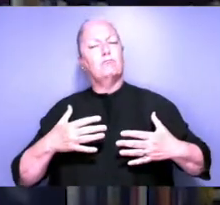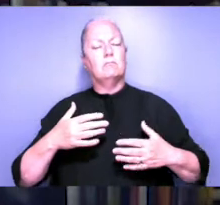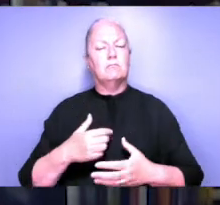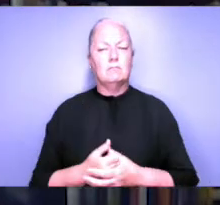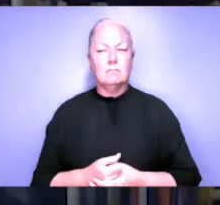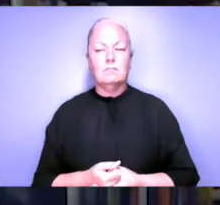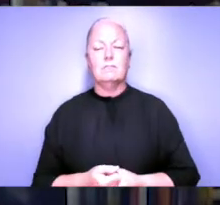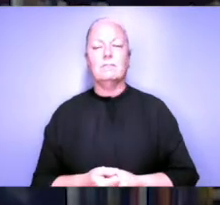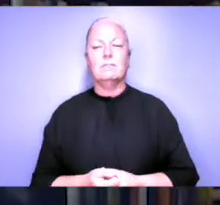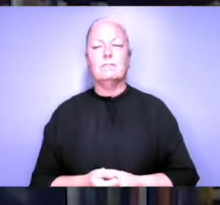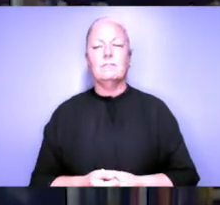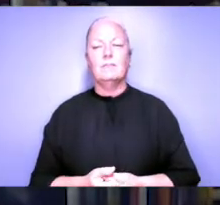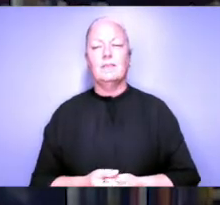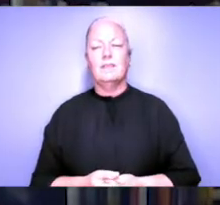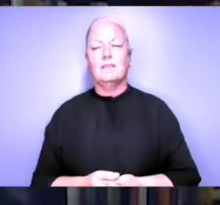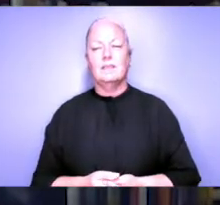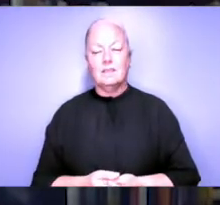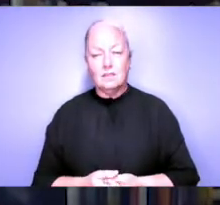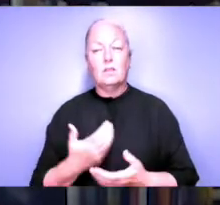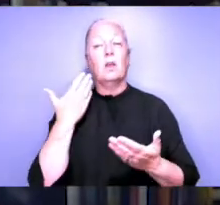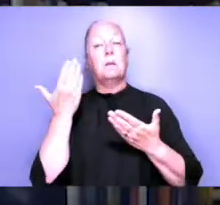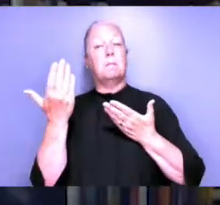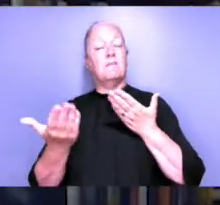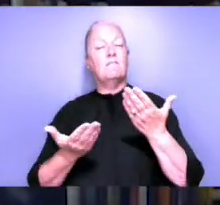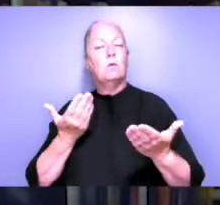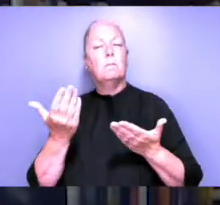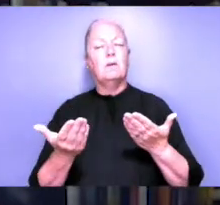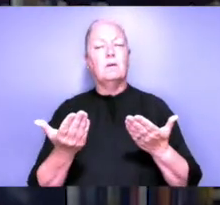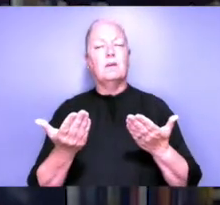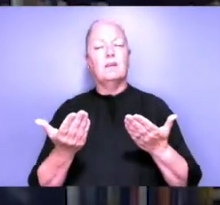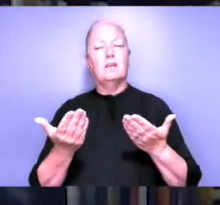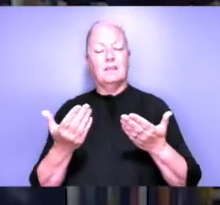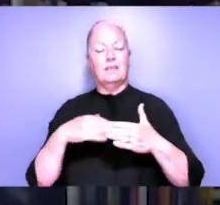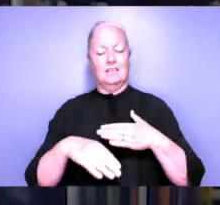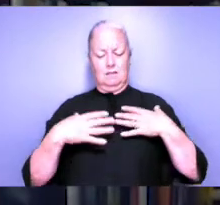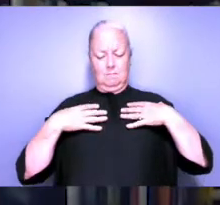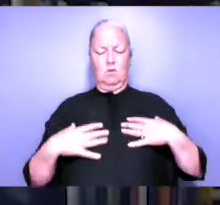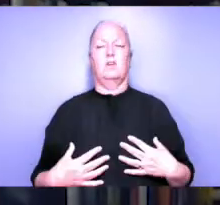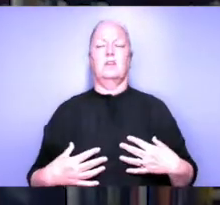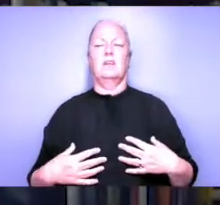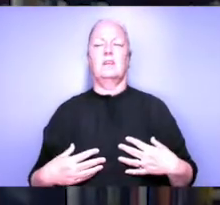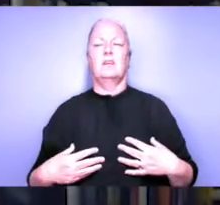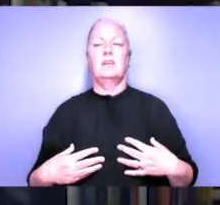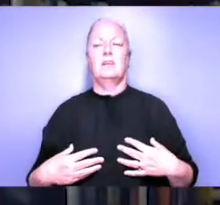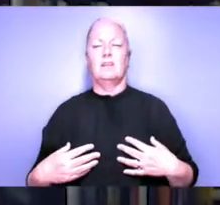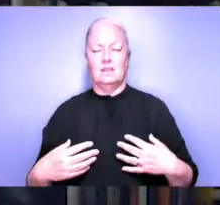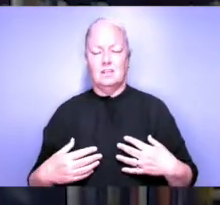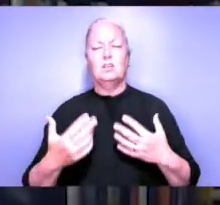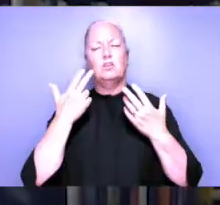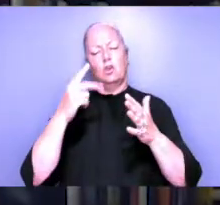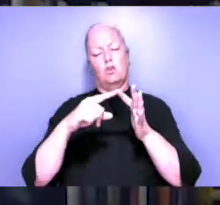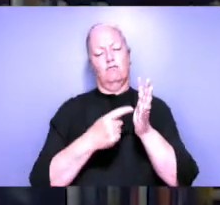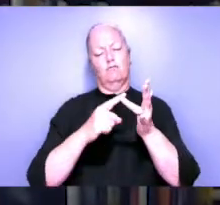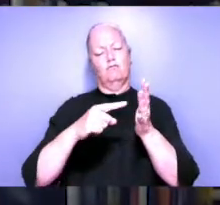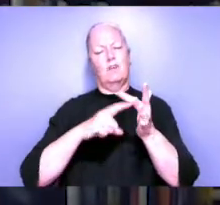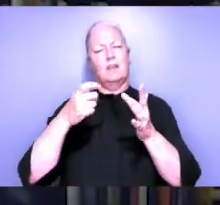stage and perform in a sex, in a body marked by its erotic,